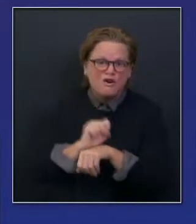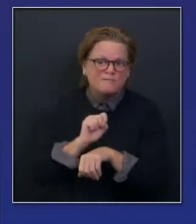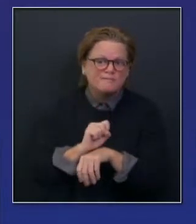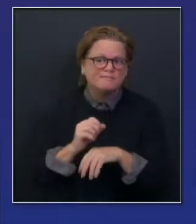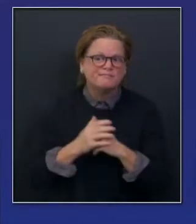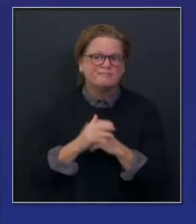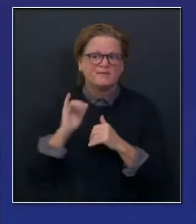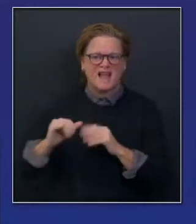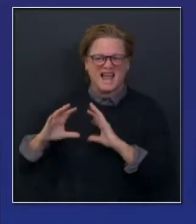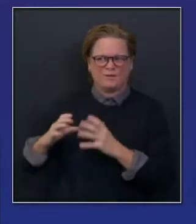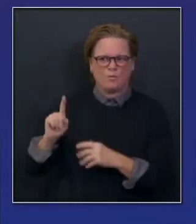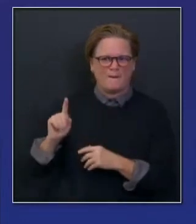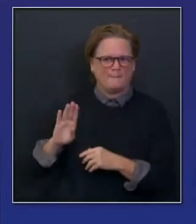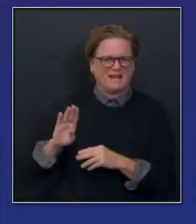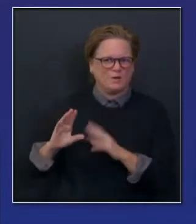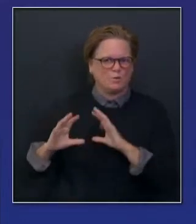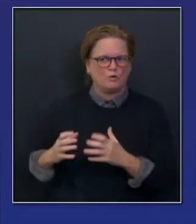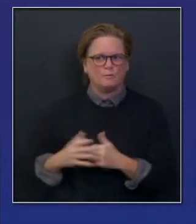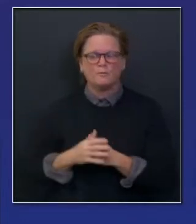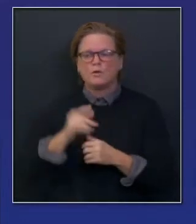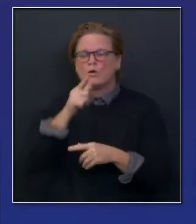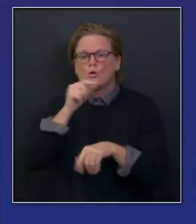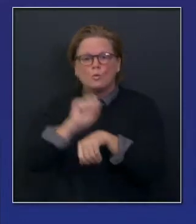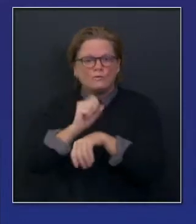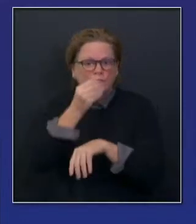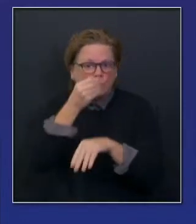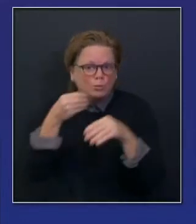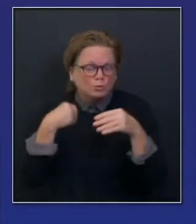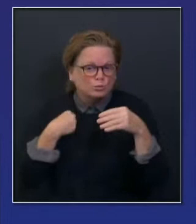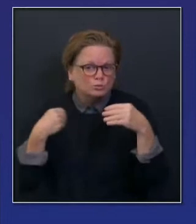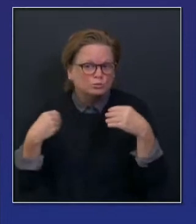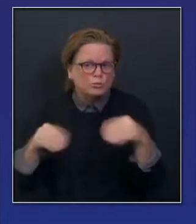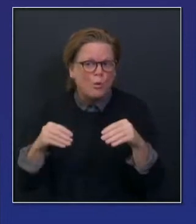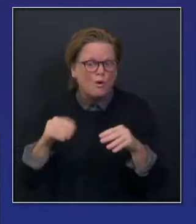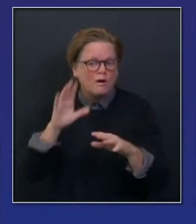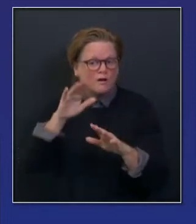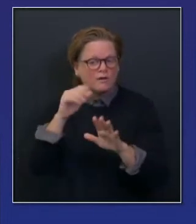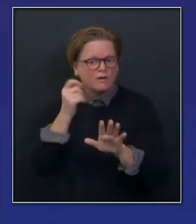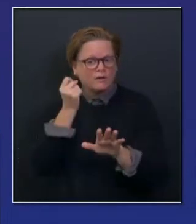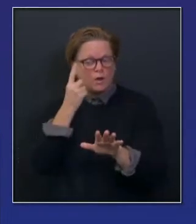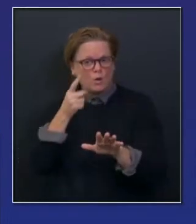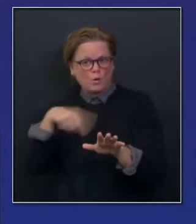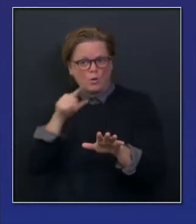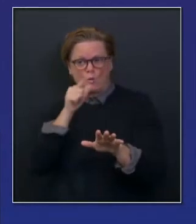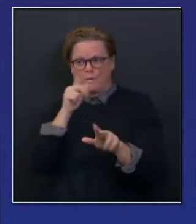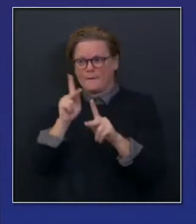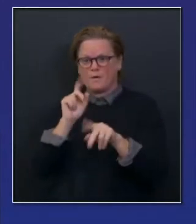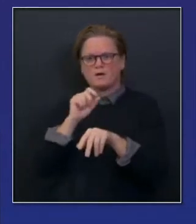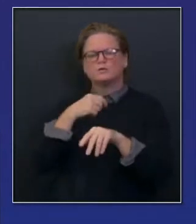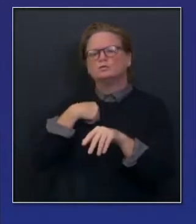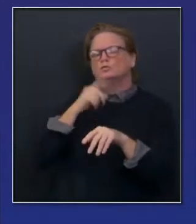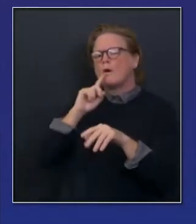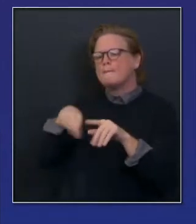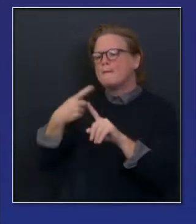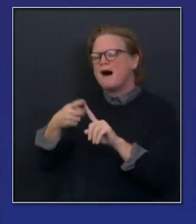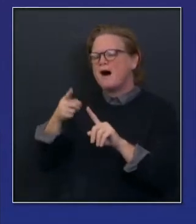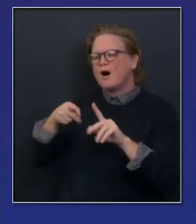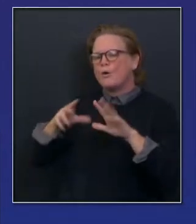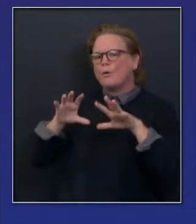includes discussions around grocery workers. You get the sense of that universe and those conversations. And so that's